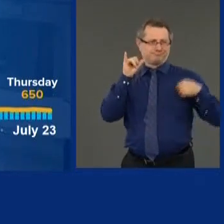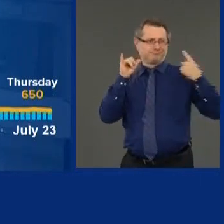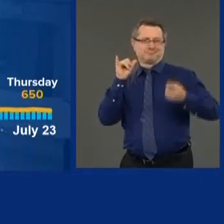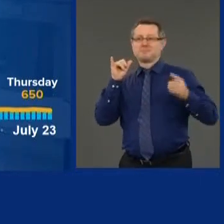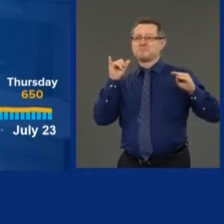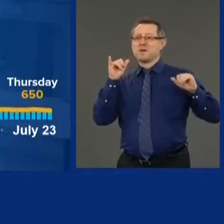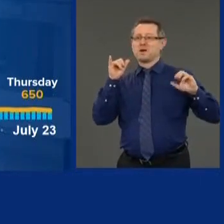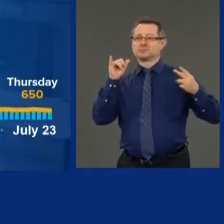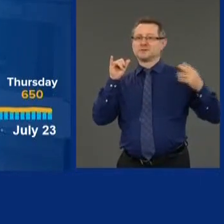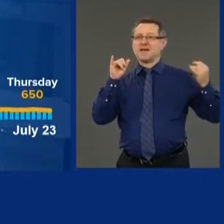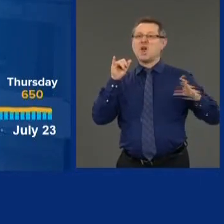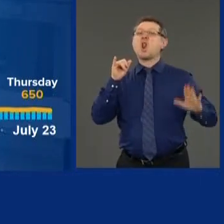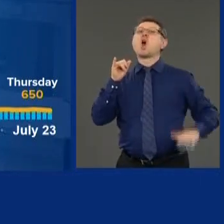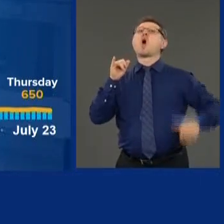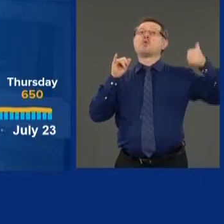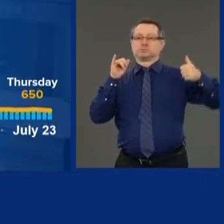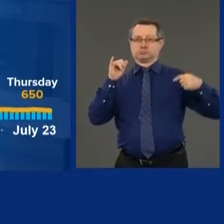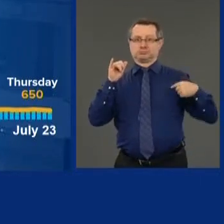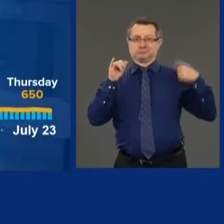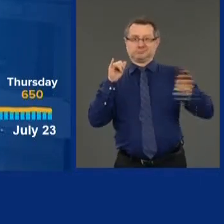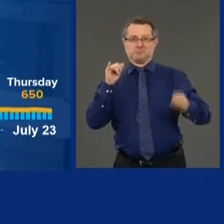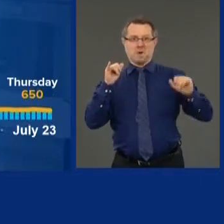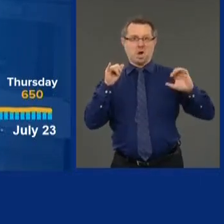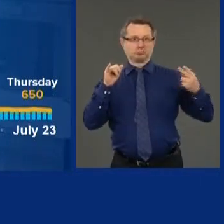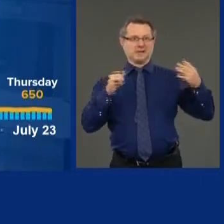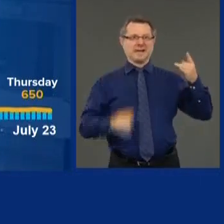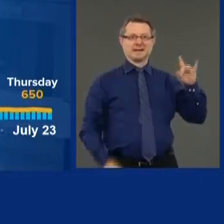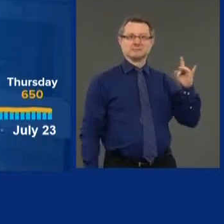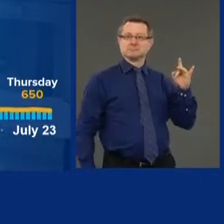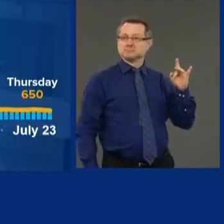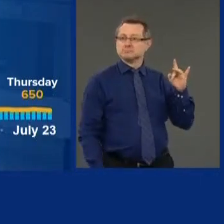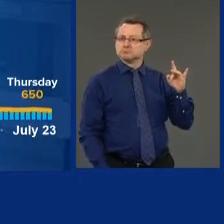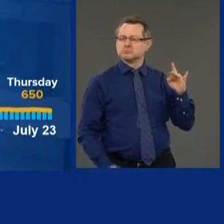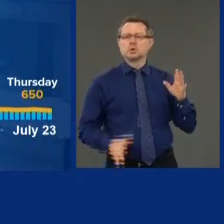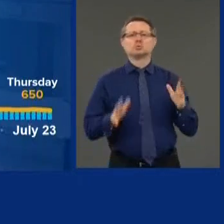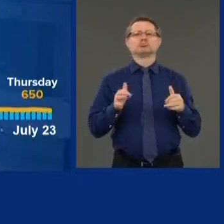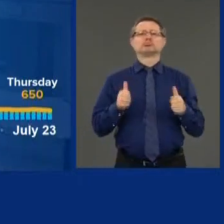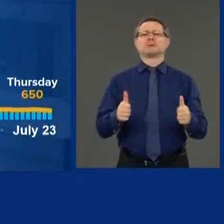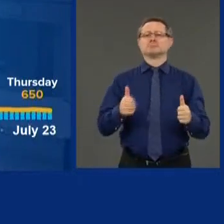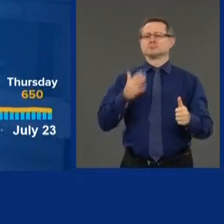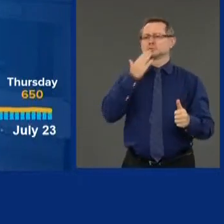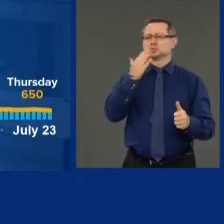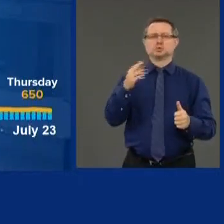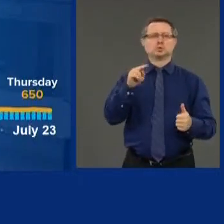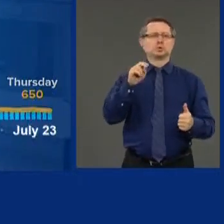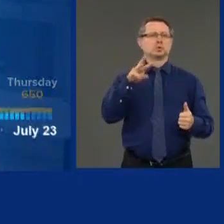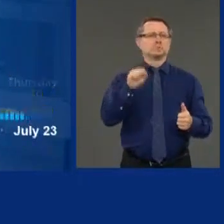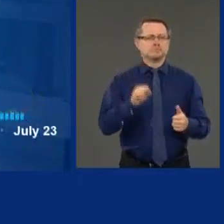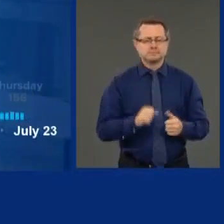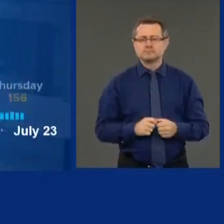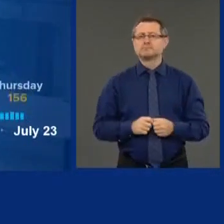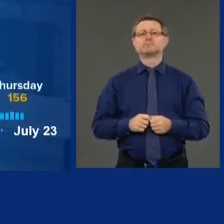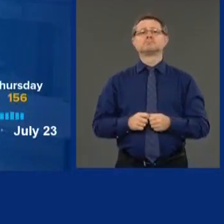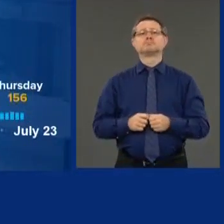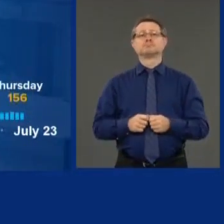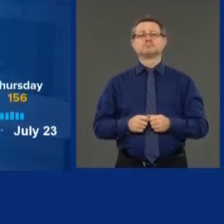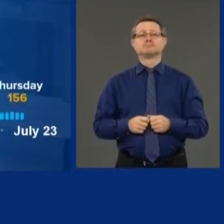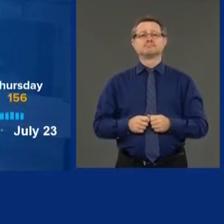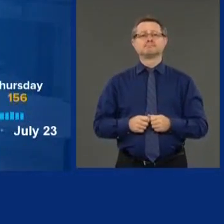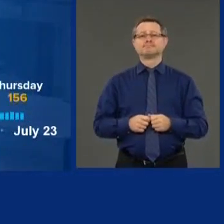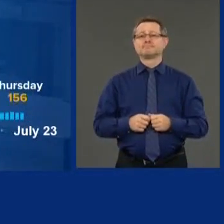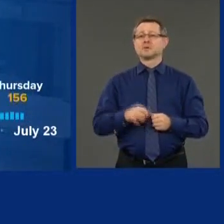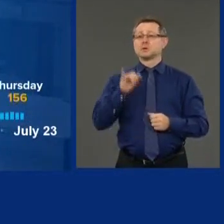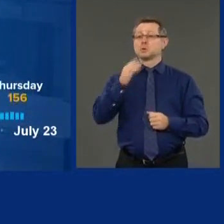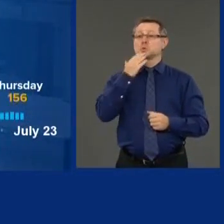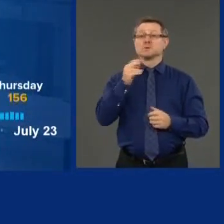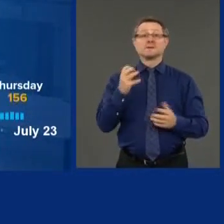since March 18th. So this is really good news and exciting news. Good news for a Friday.